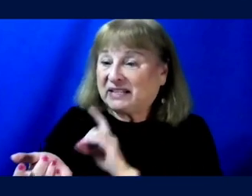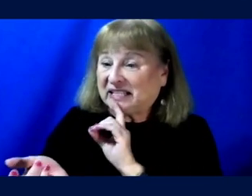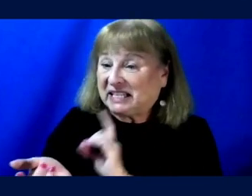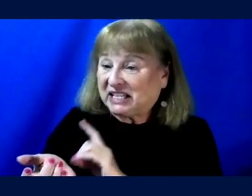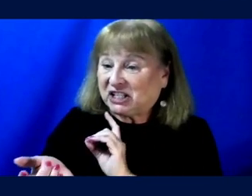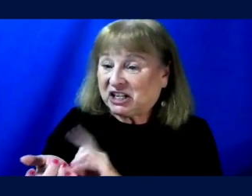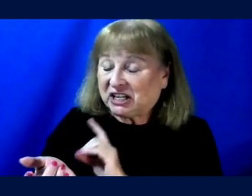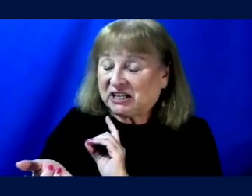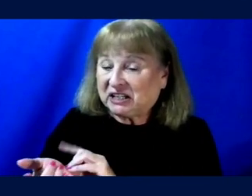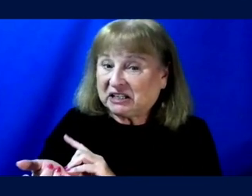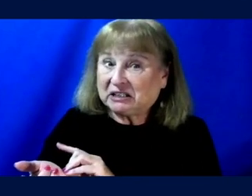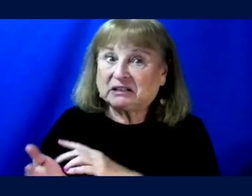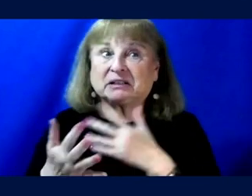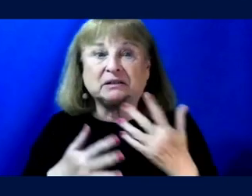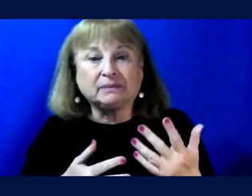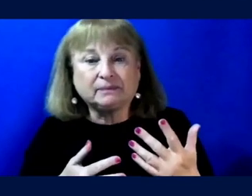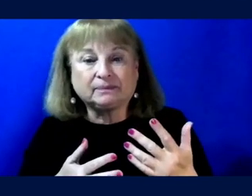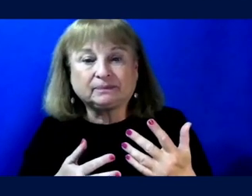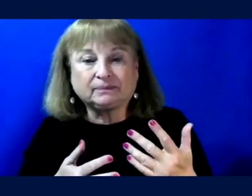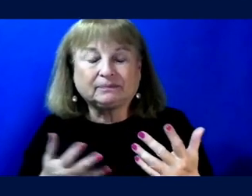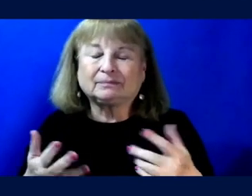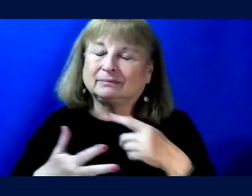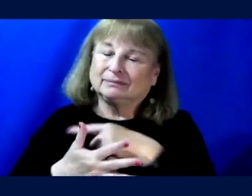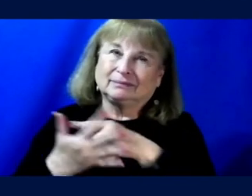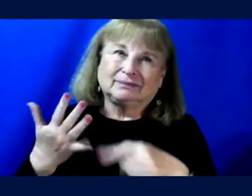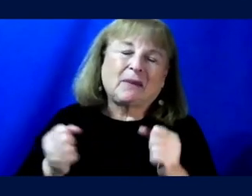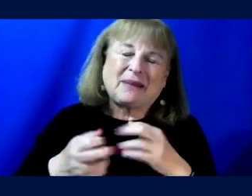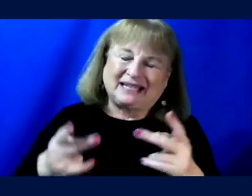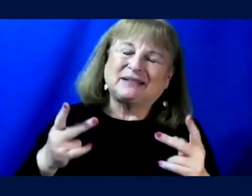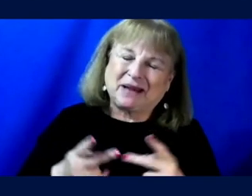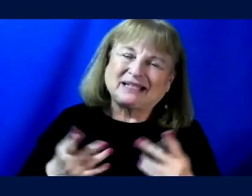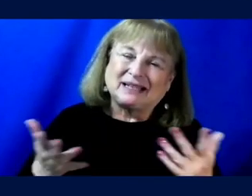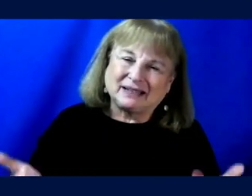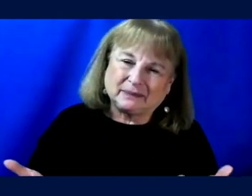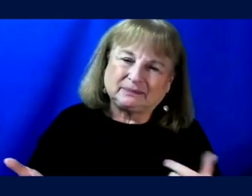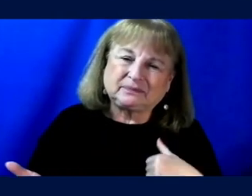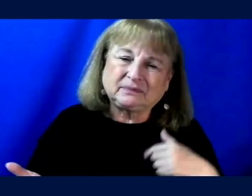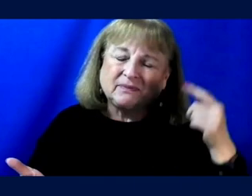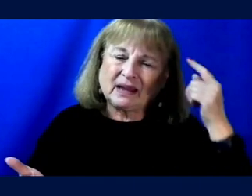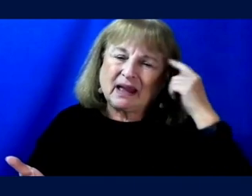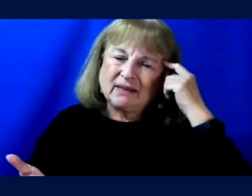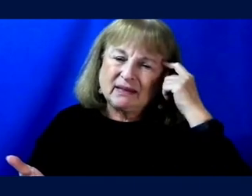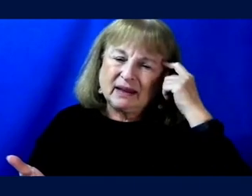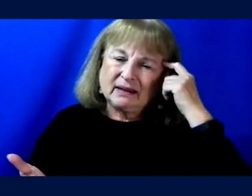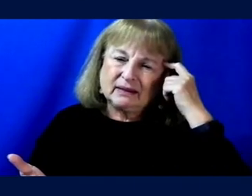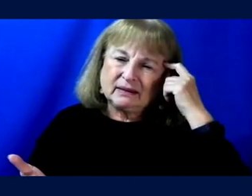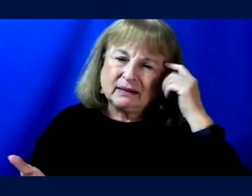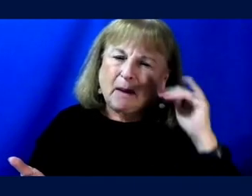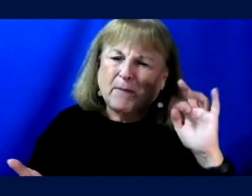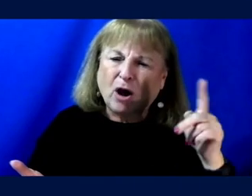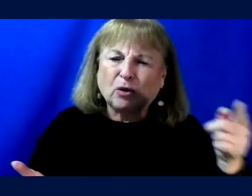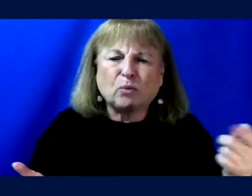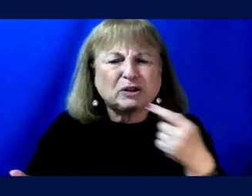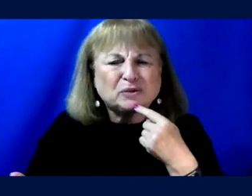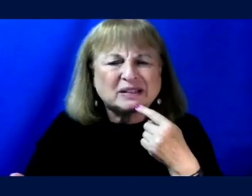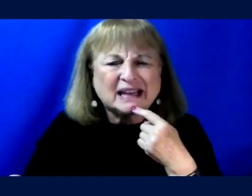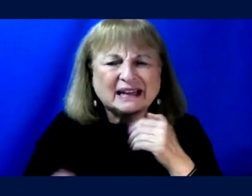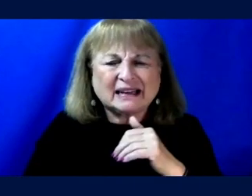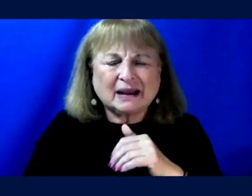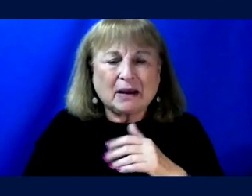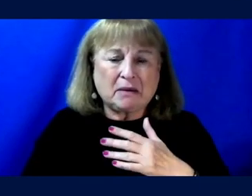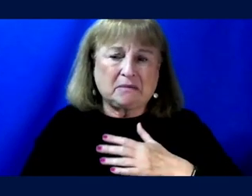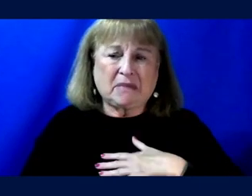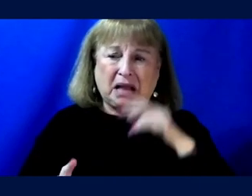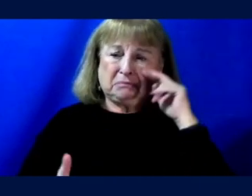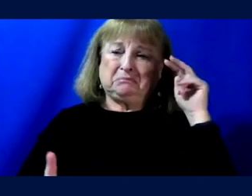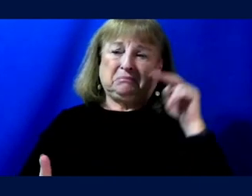positions to, I mean, many spaces. And I think, you know, Mark, what you said in my take